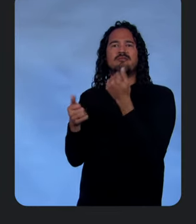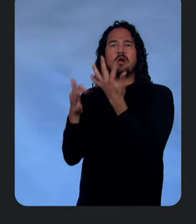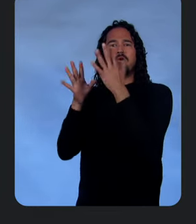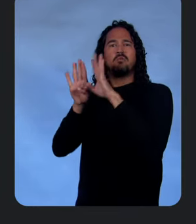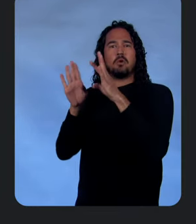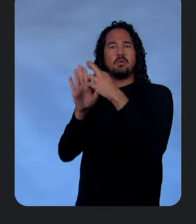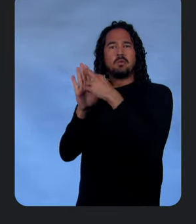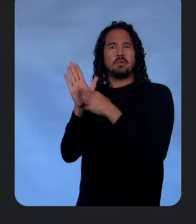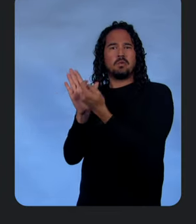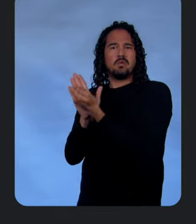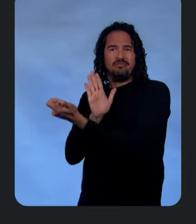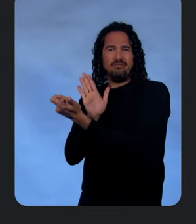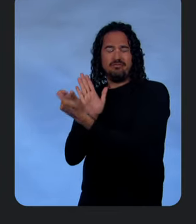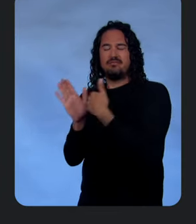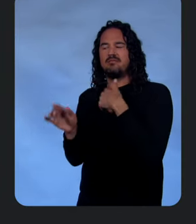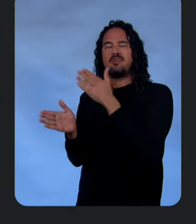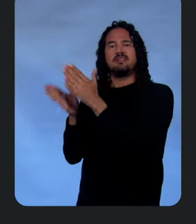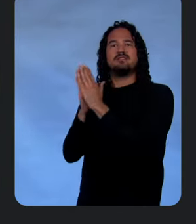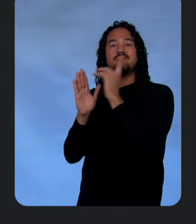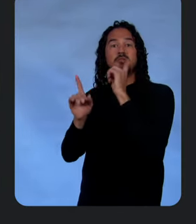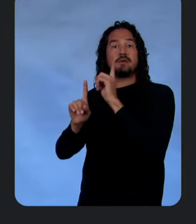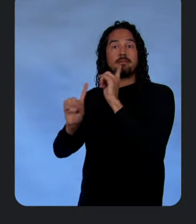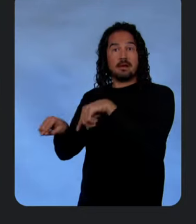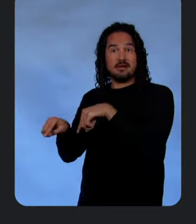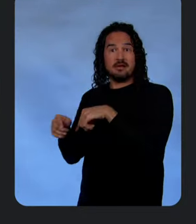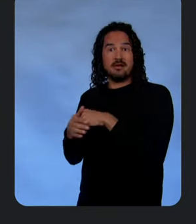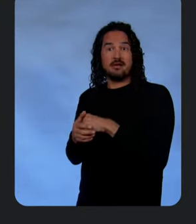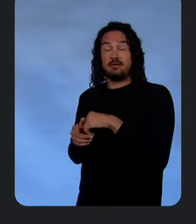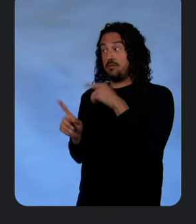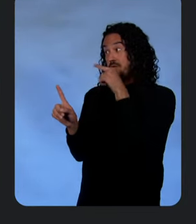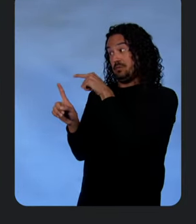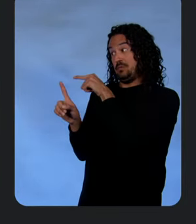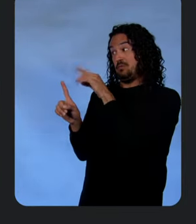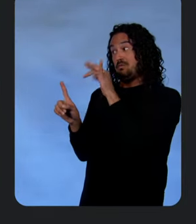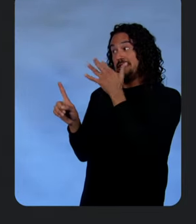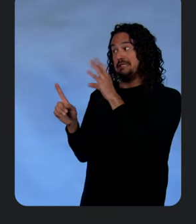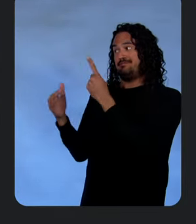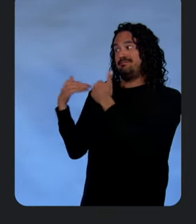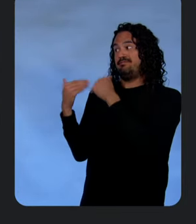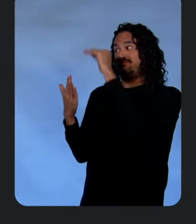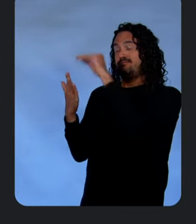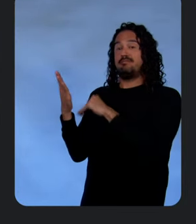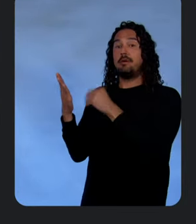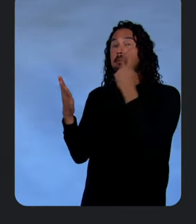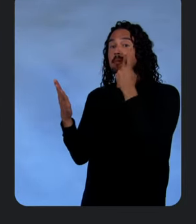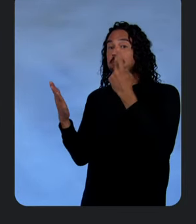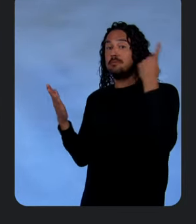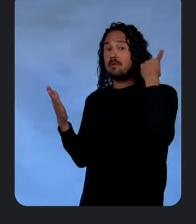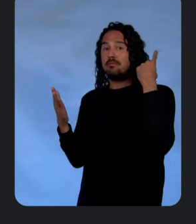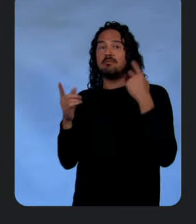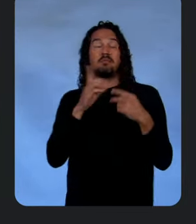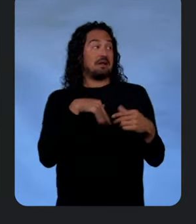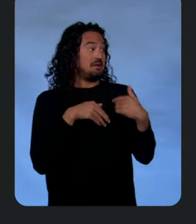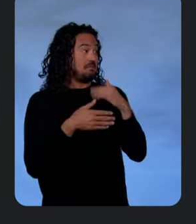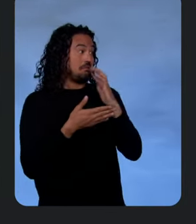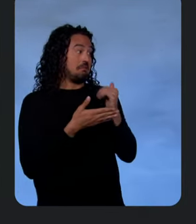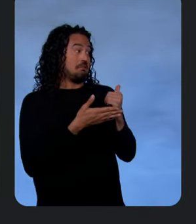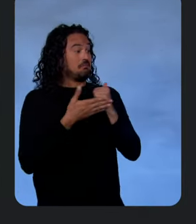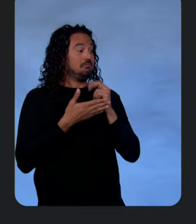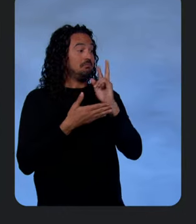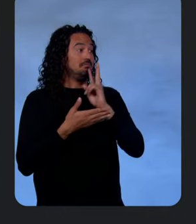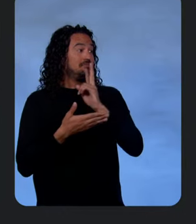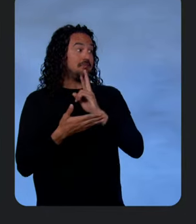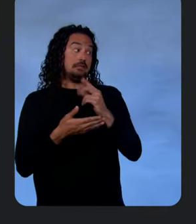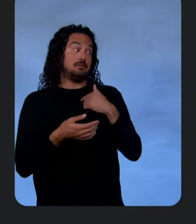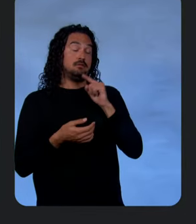And so, Richard, you also get the post-mortem. Yeah, I'm going to use Gemini to do the post-mortem. I think it actually works. Good idea. Soon, right?